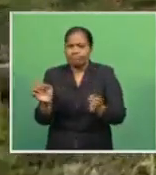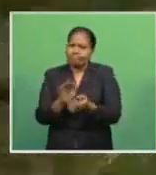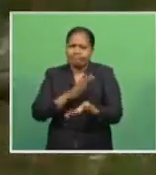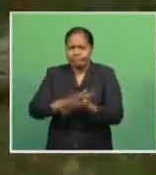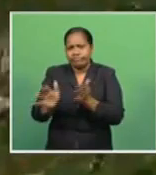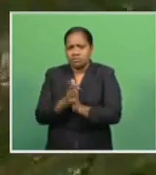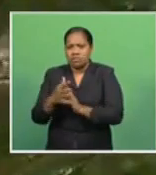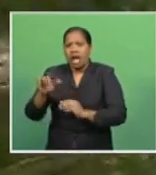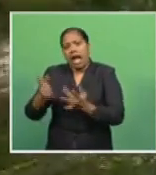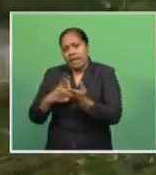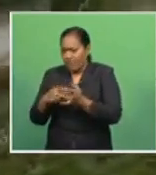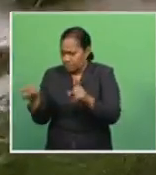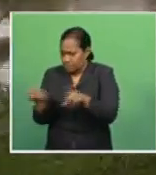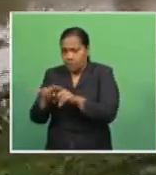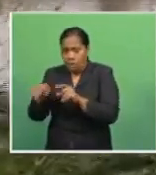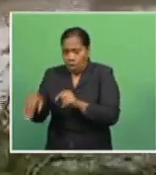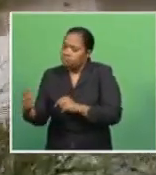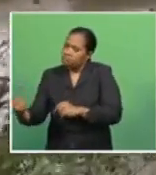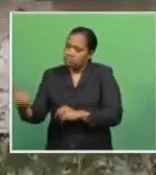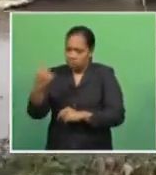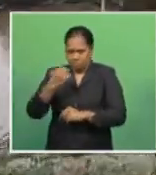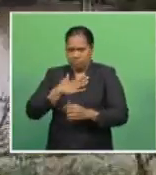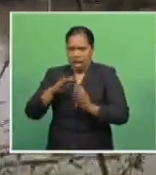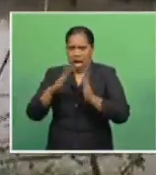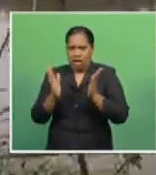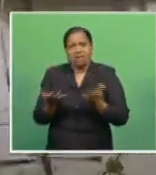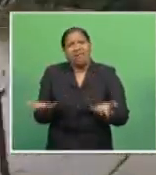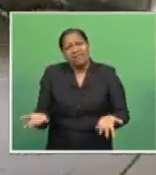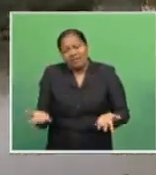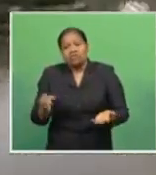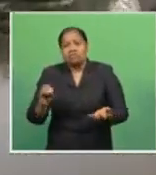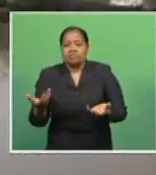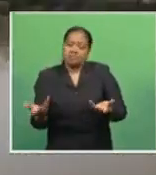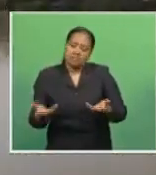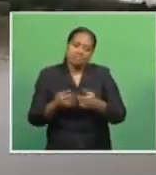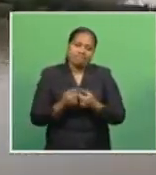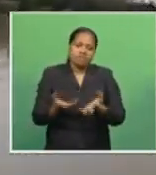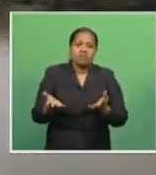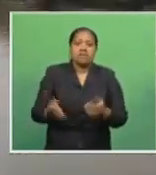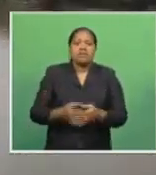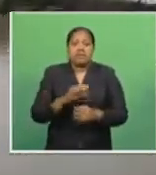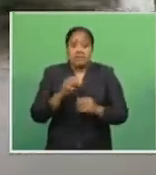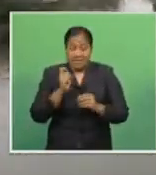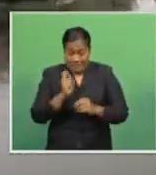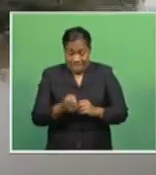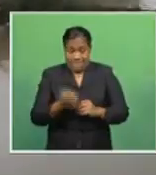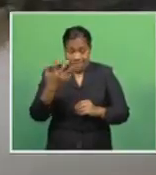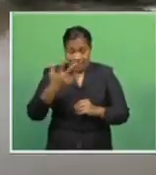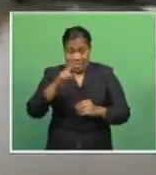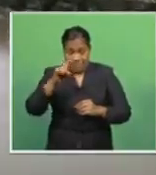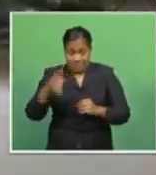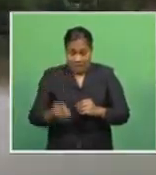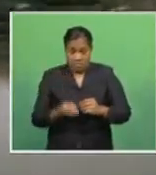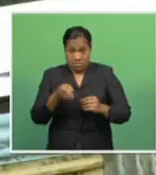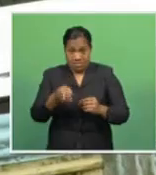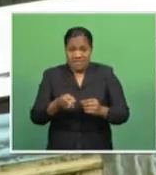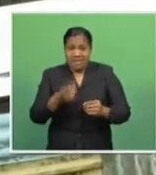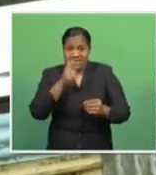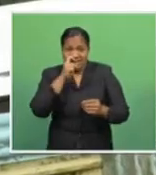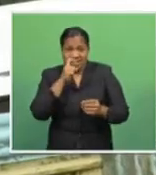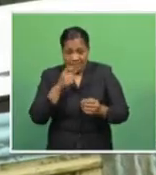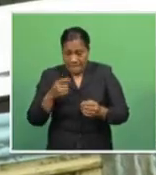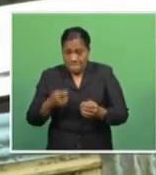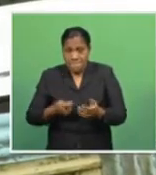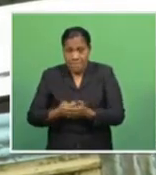Kumar says they will also help families who earn more than the $15,000 annual income threshold but are unable to buy